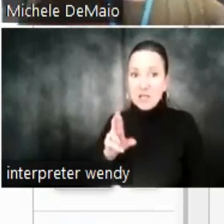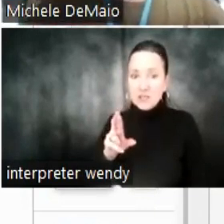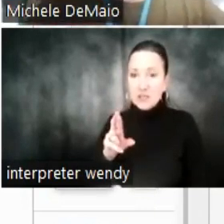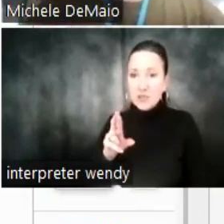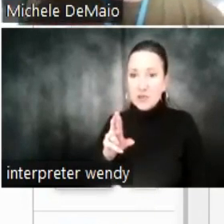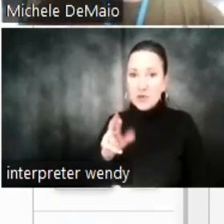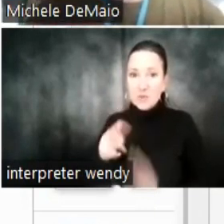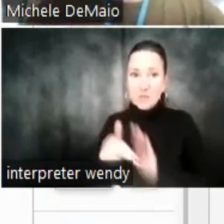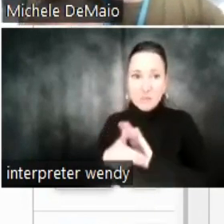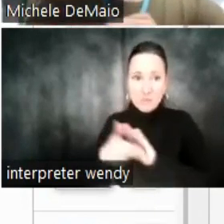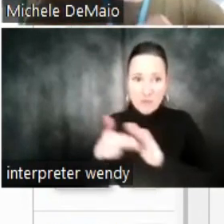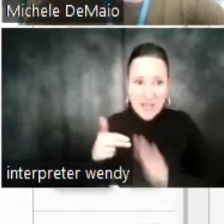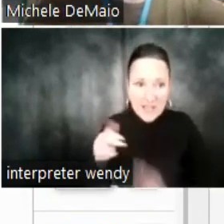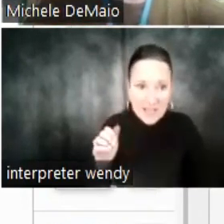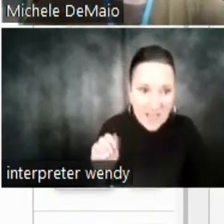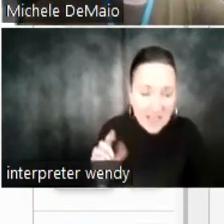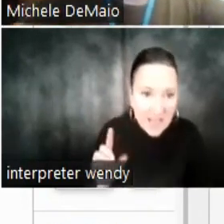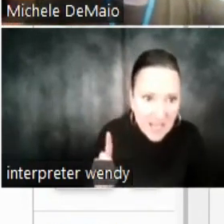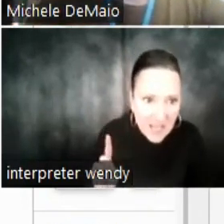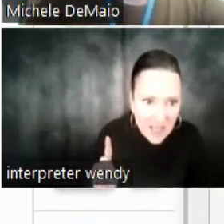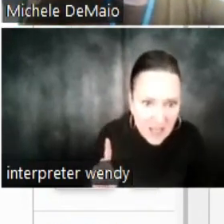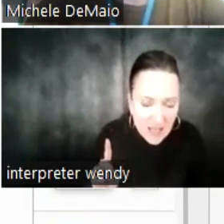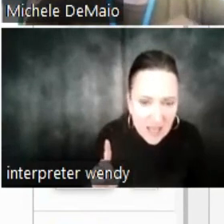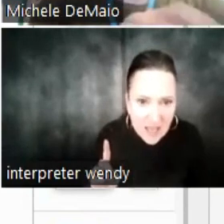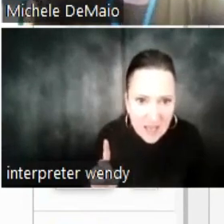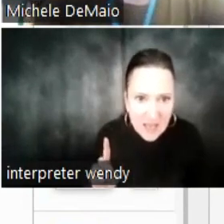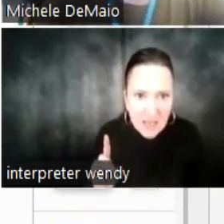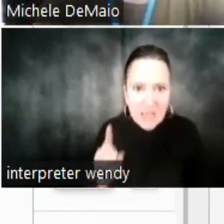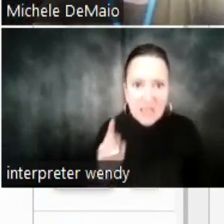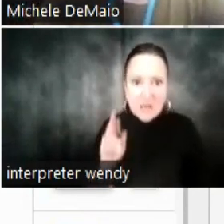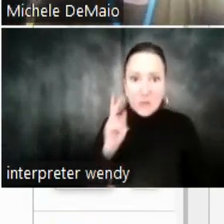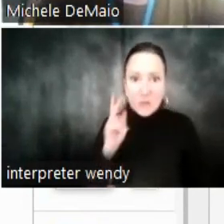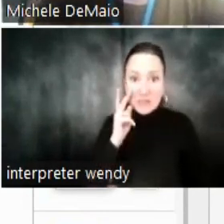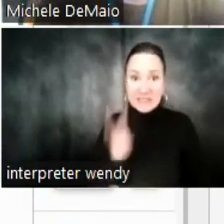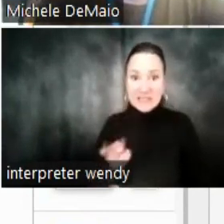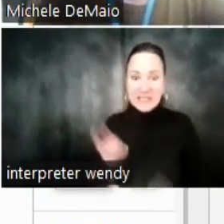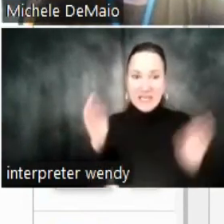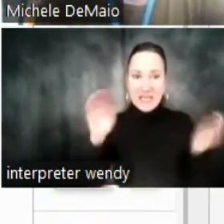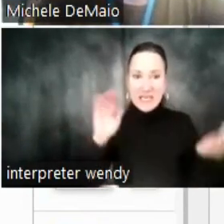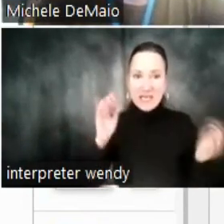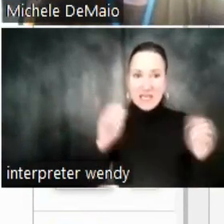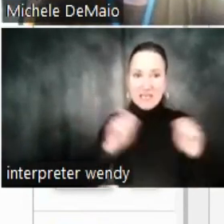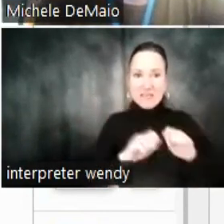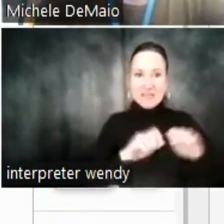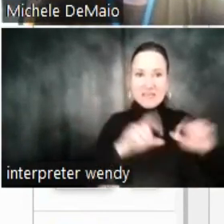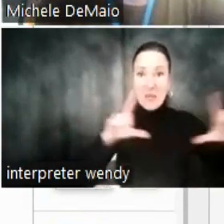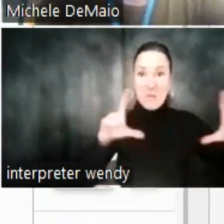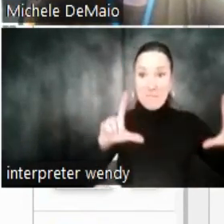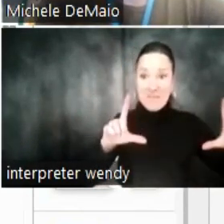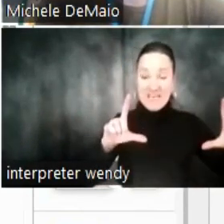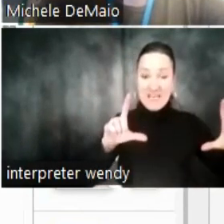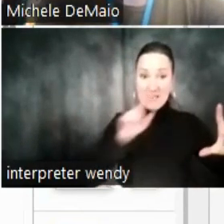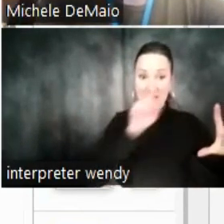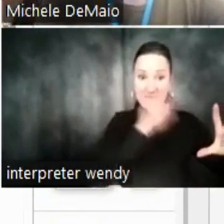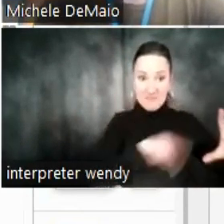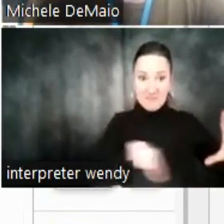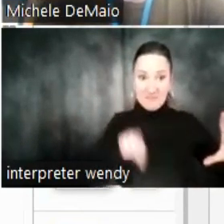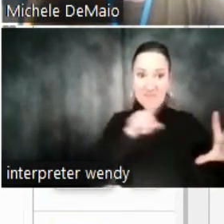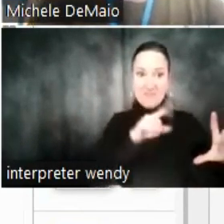the big banner at the very top. And the reason why this is unique, you can compare it now to what's in the results section, this Amazon Choice product.